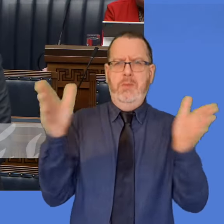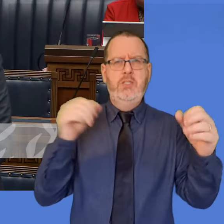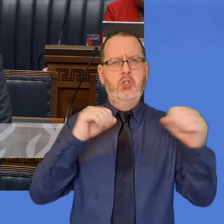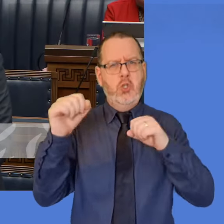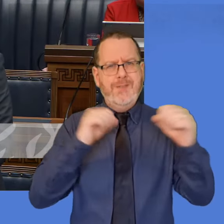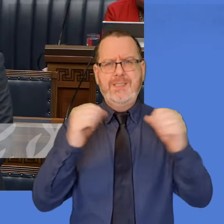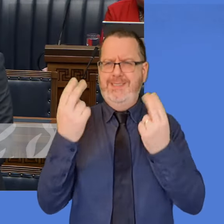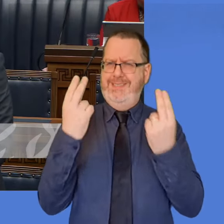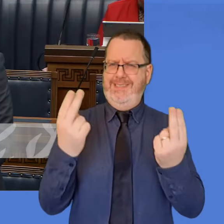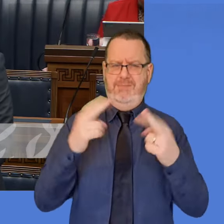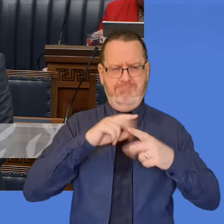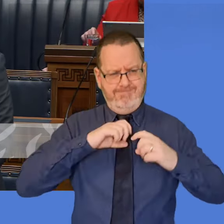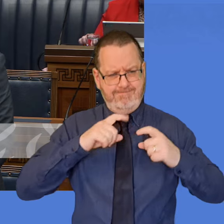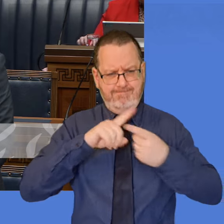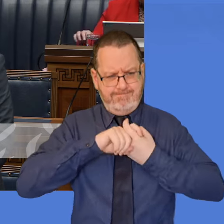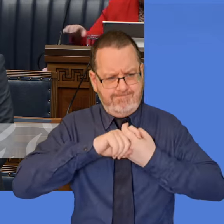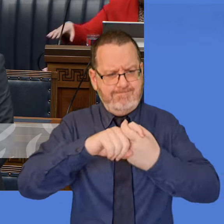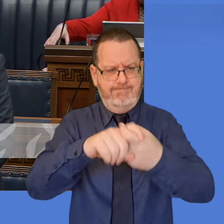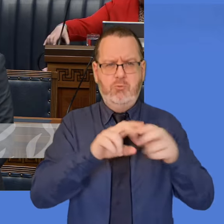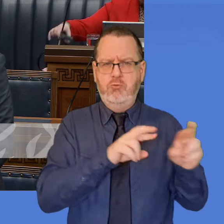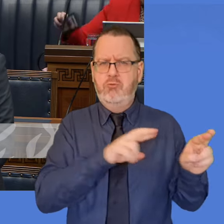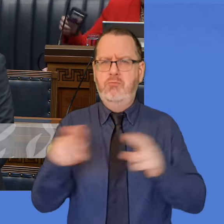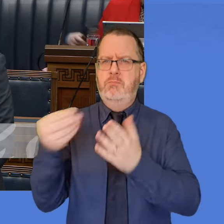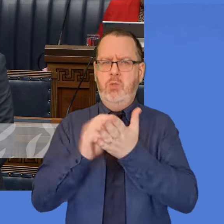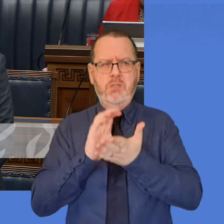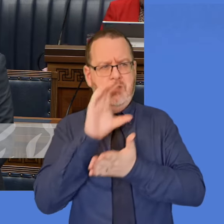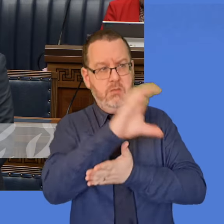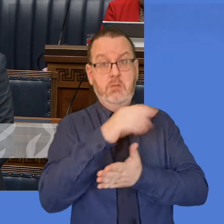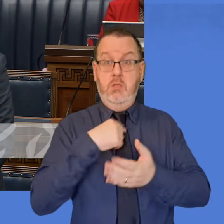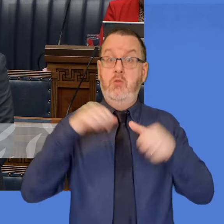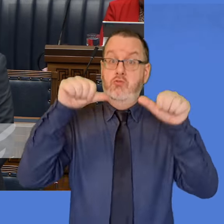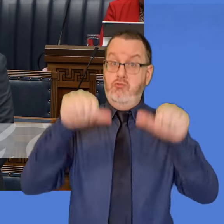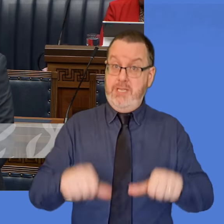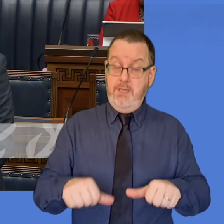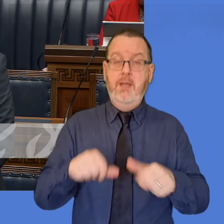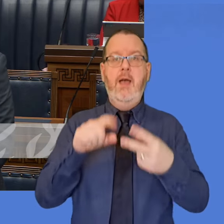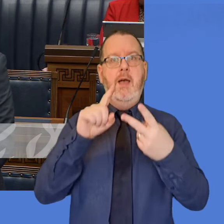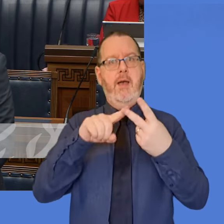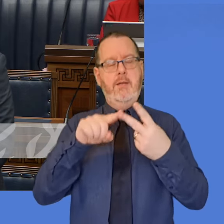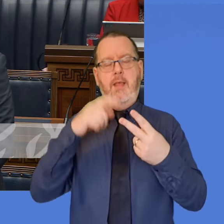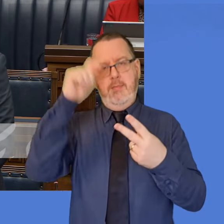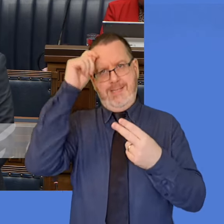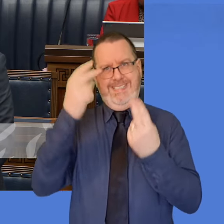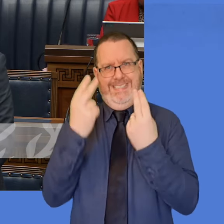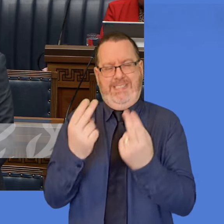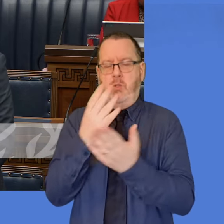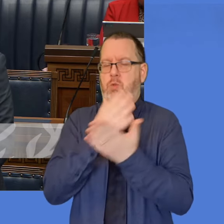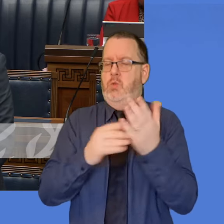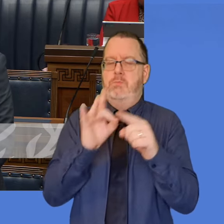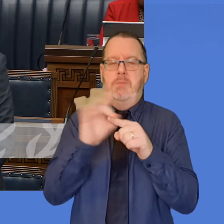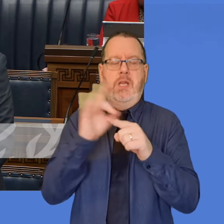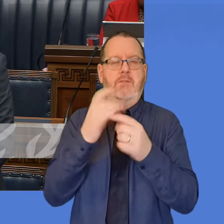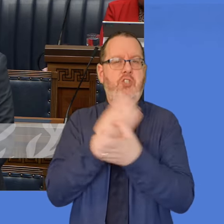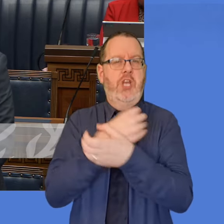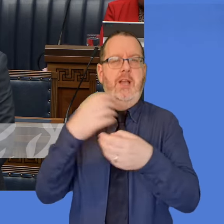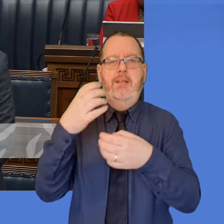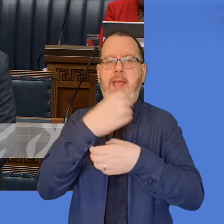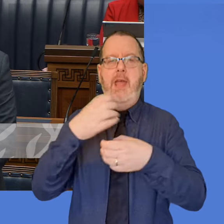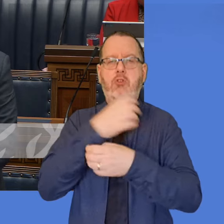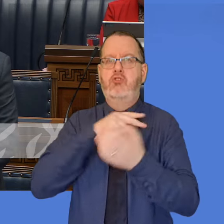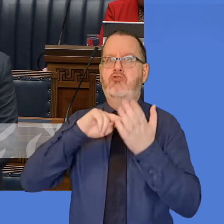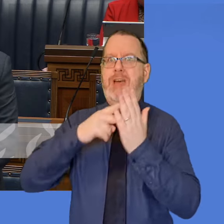properly and that we also need to see a childcare strategy in place and a childcare strategy that actually delivers